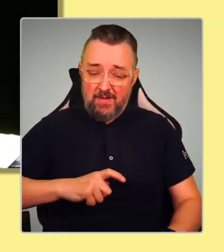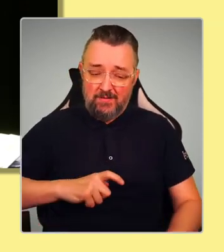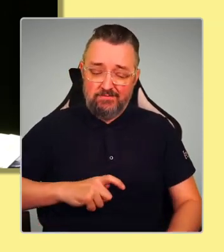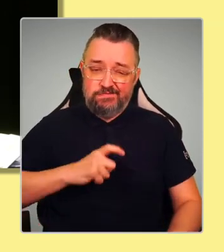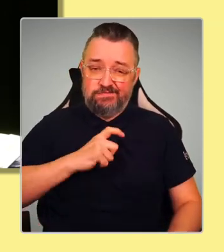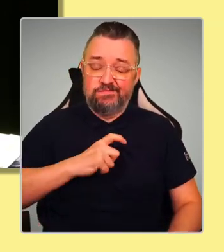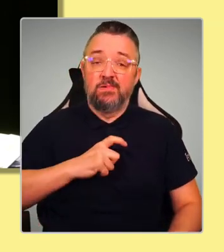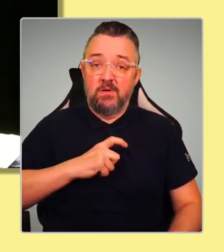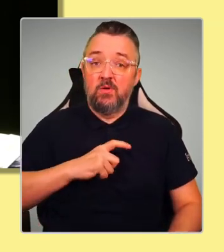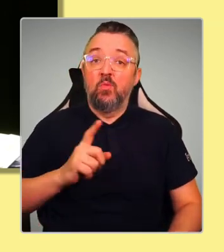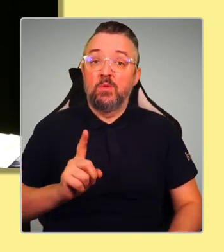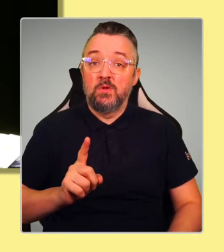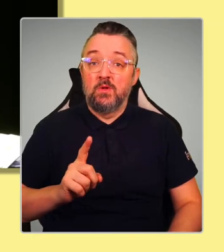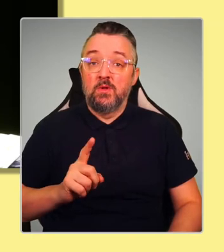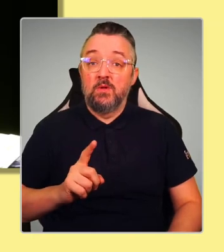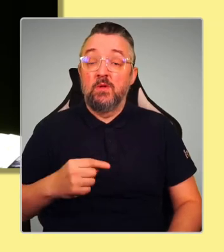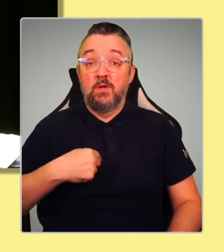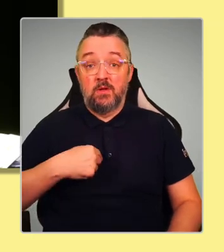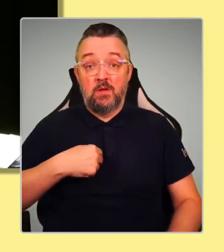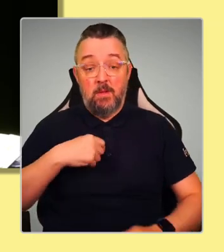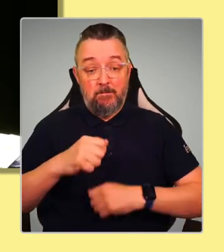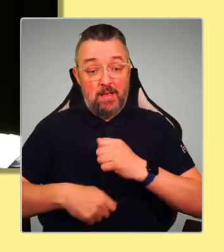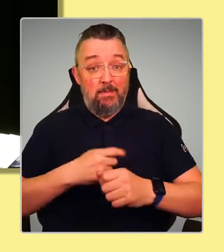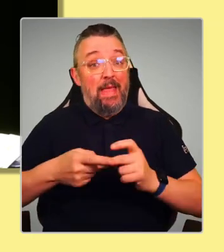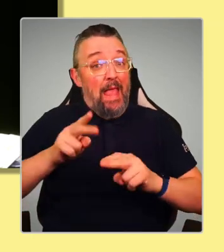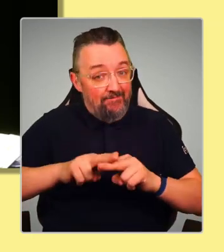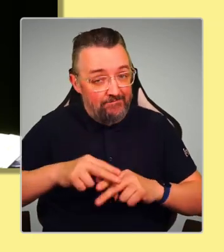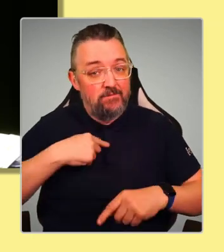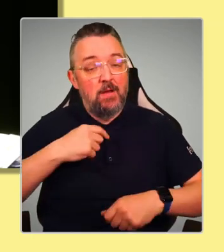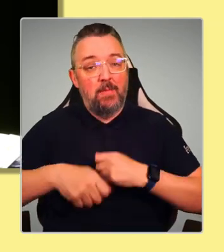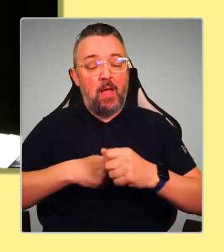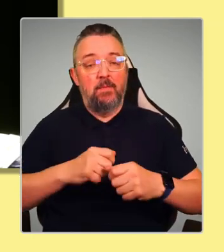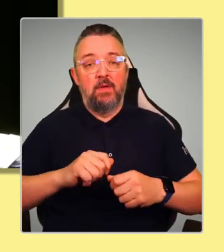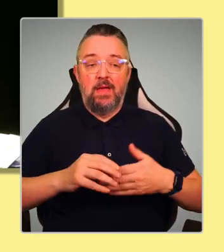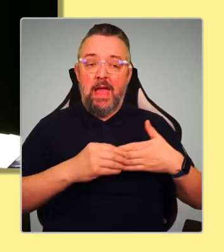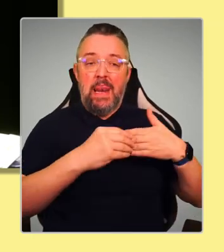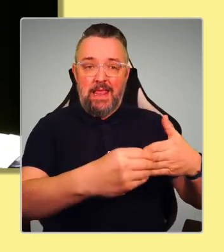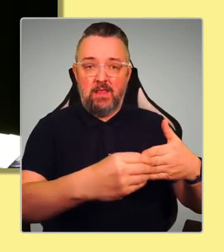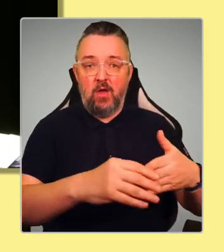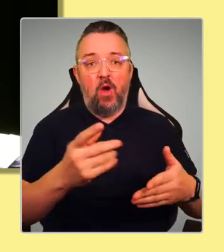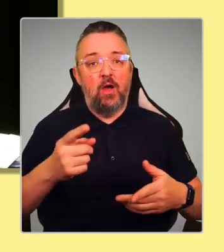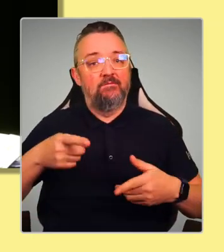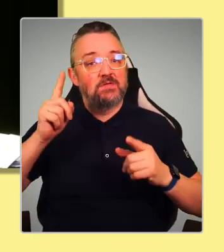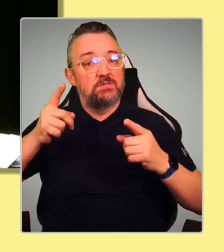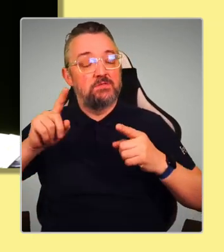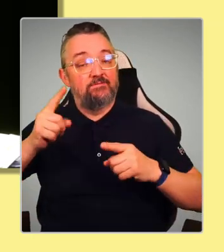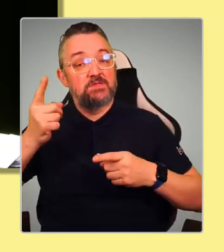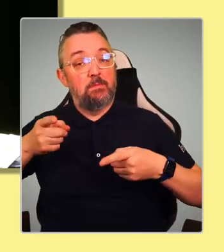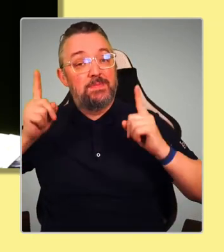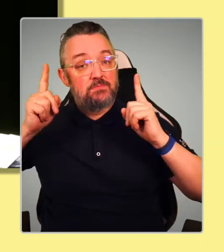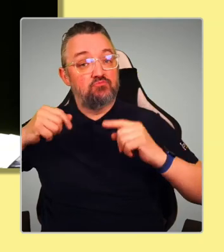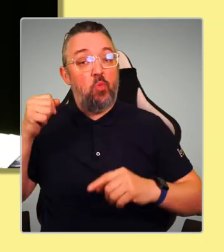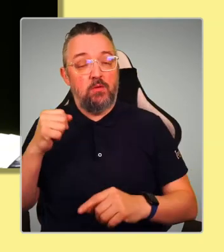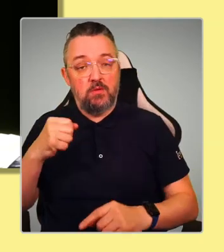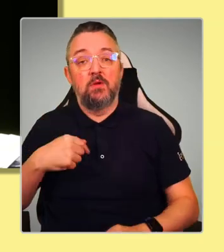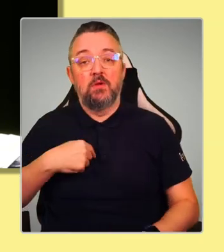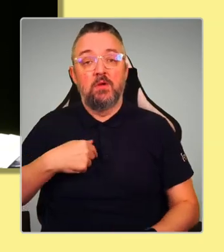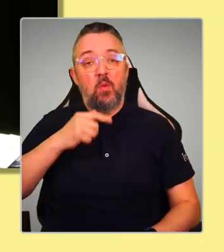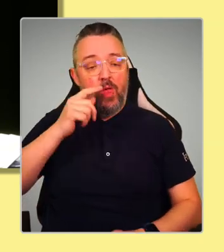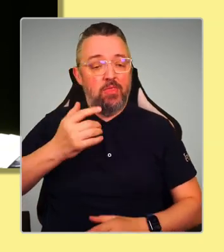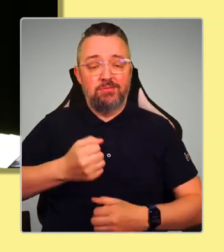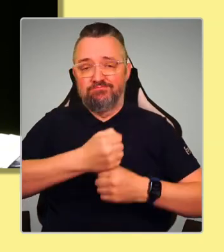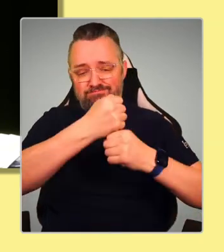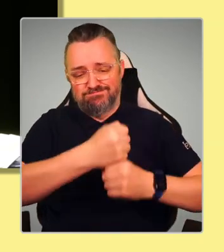if I'm leader of the SNP, next First Minister of Scotland, I will plant my flag on the